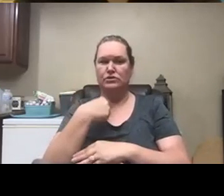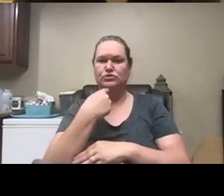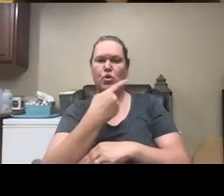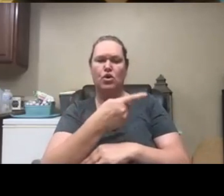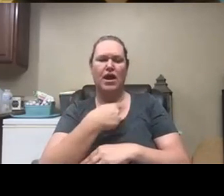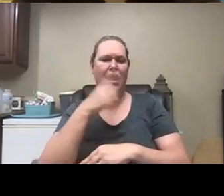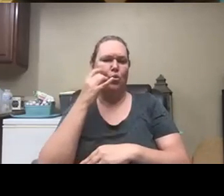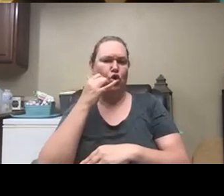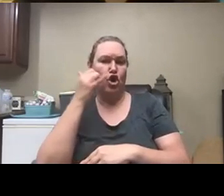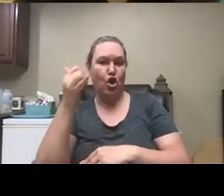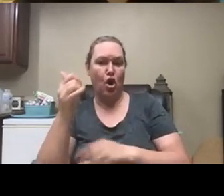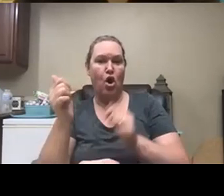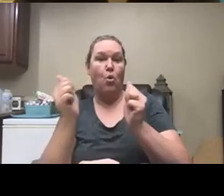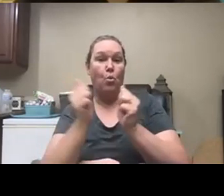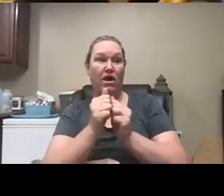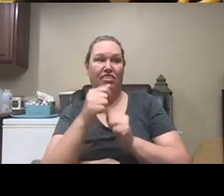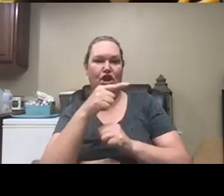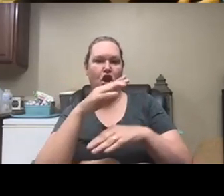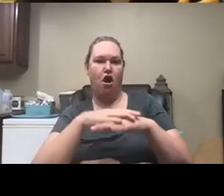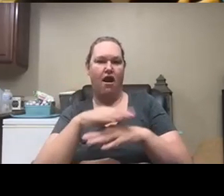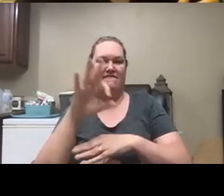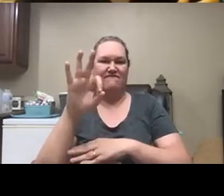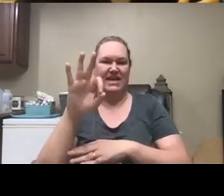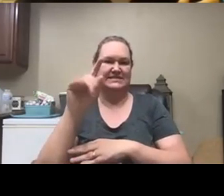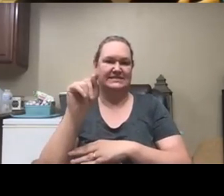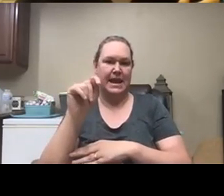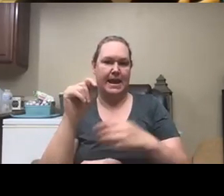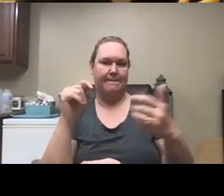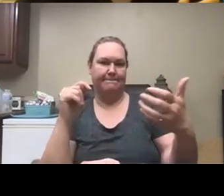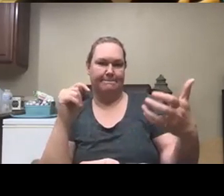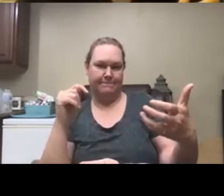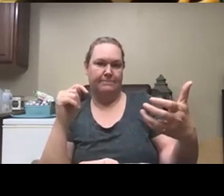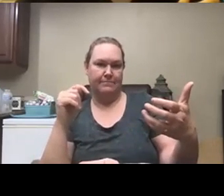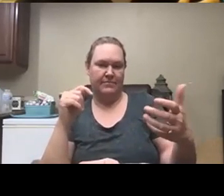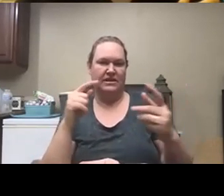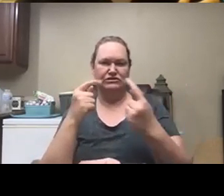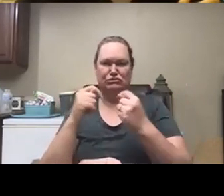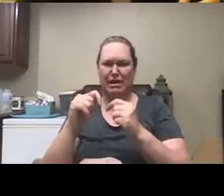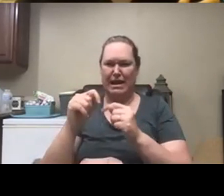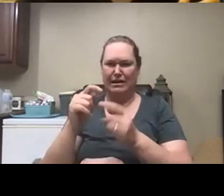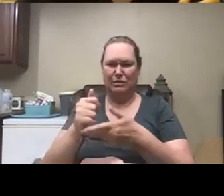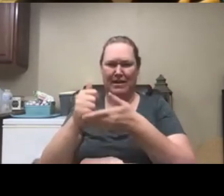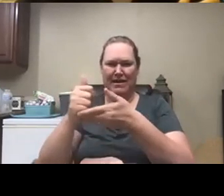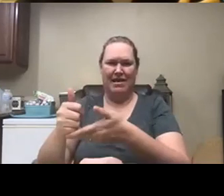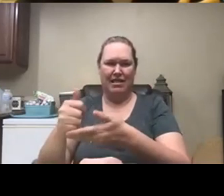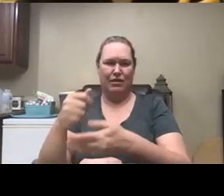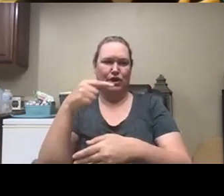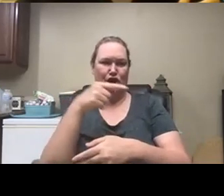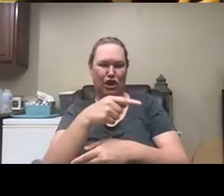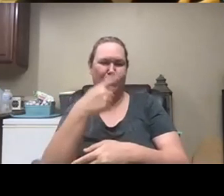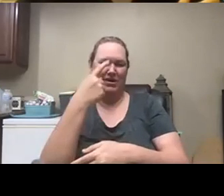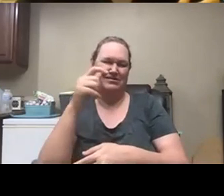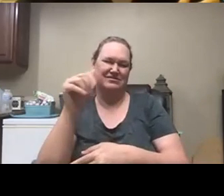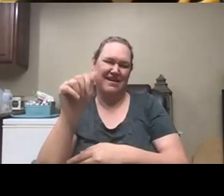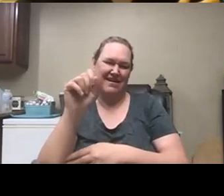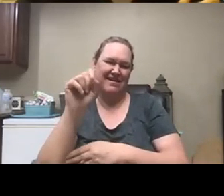so tonight after her zoom i told her that i would call with her on facetime and try and